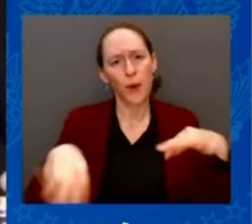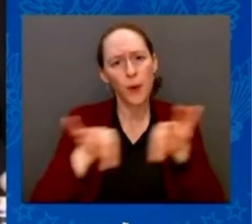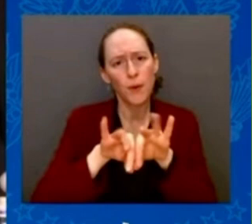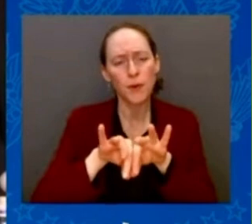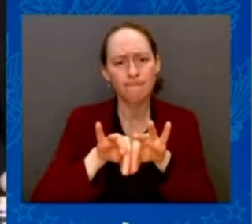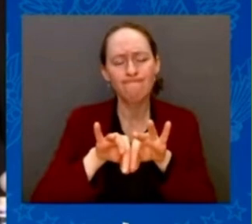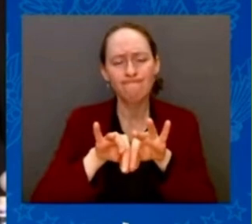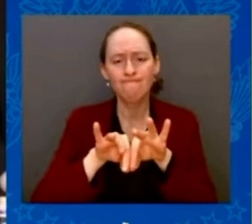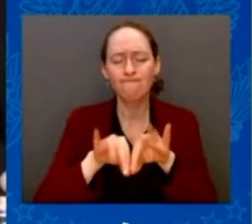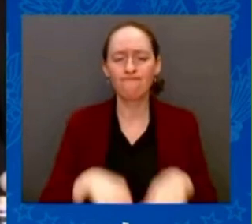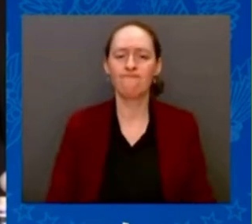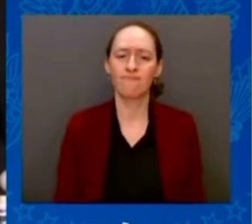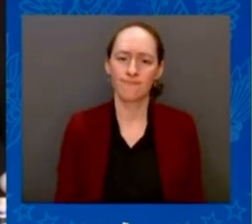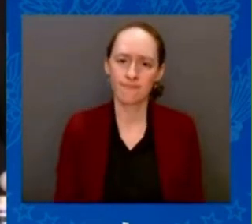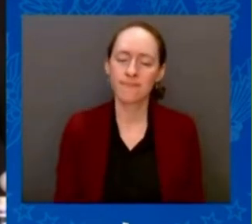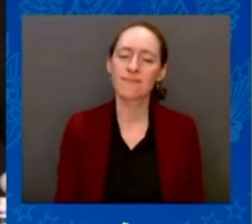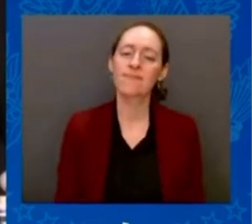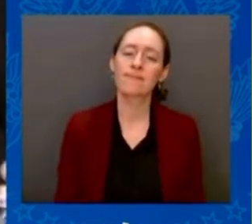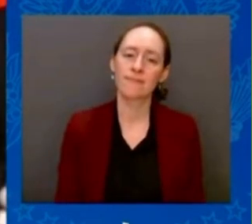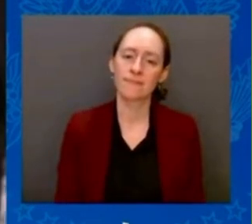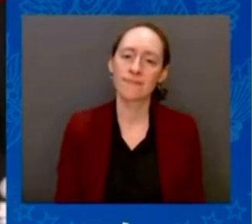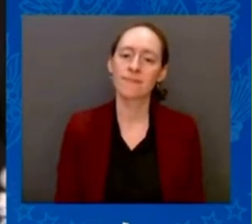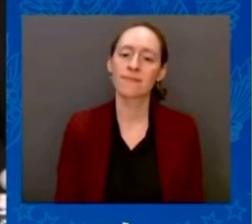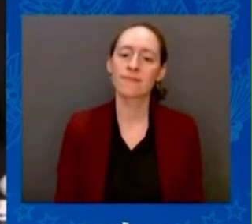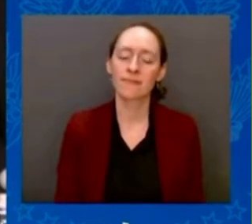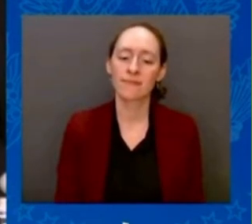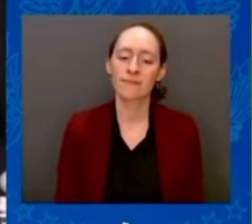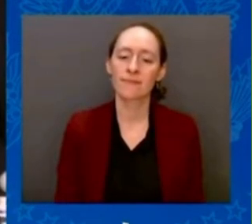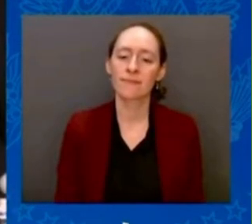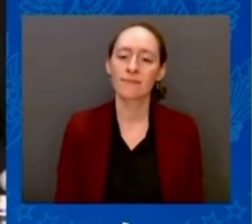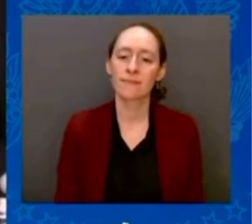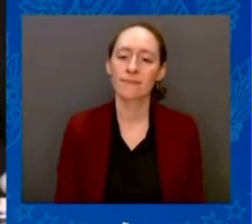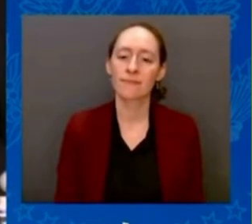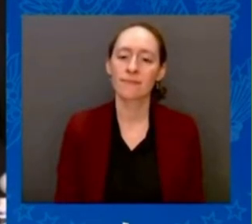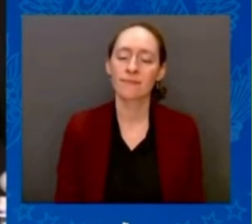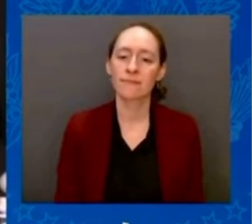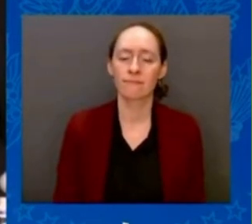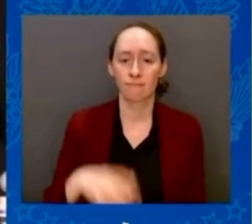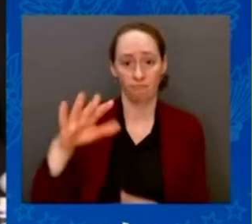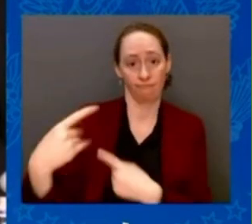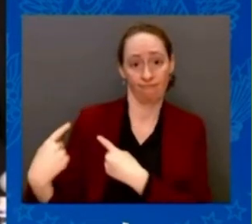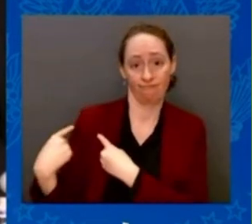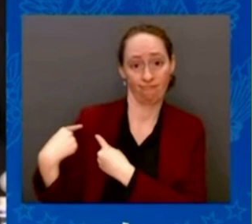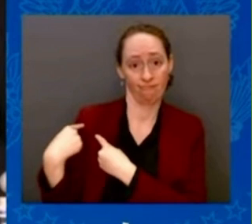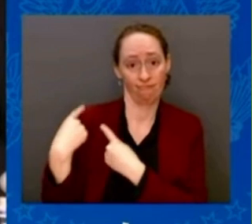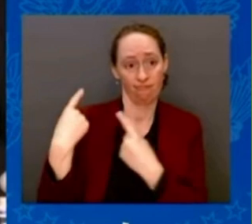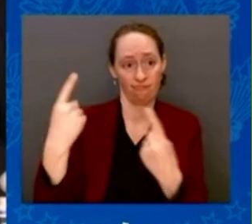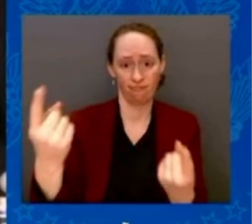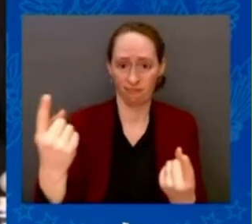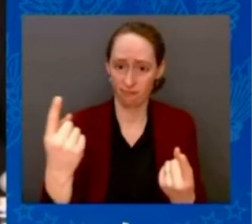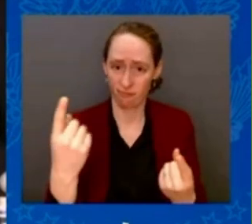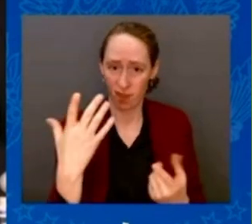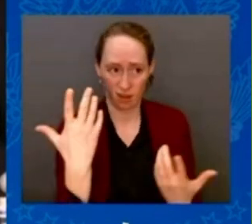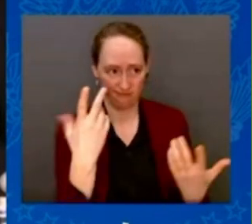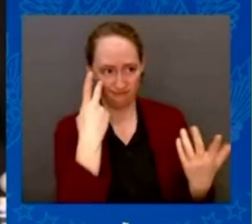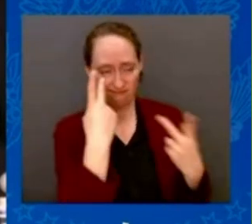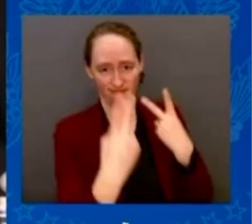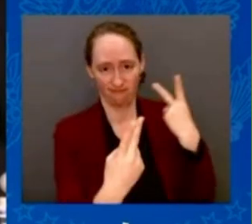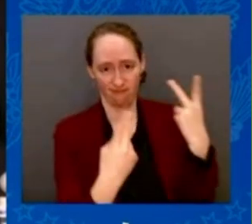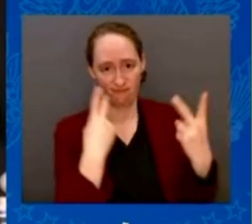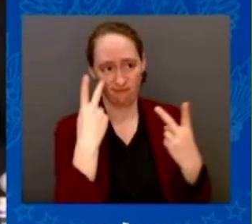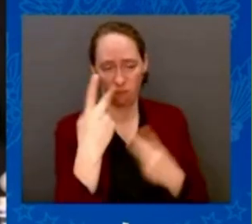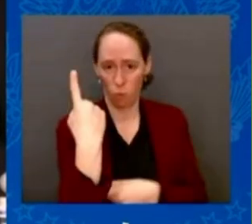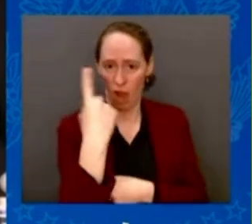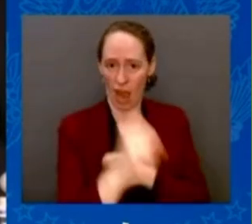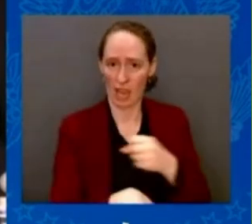anniversary of the event which has forever changed the history of our part of Europe and which has an impact on the